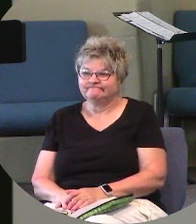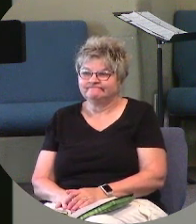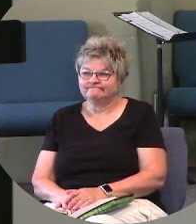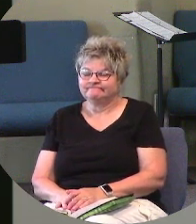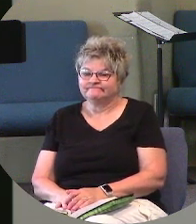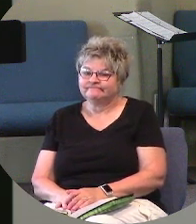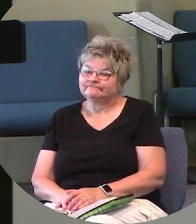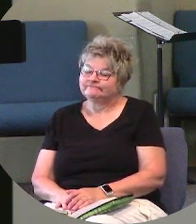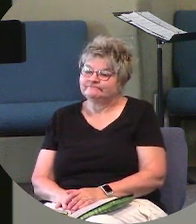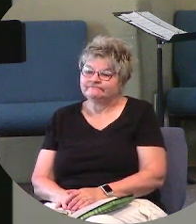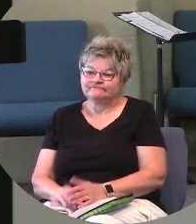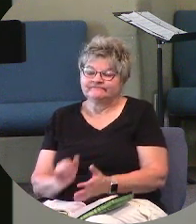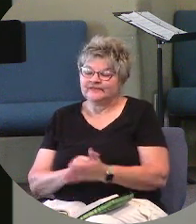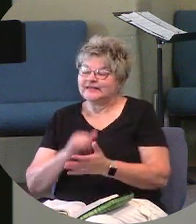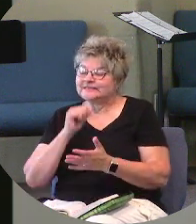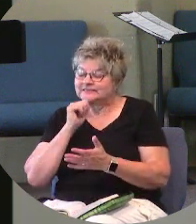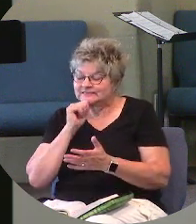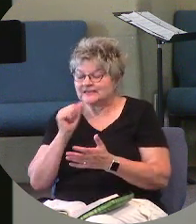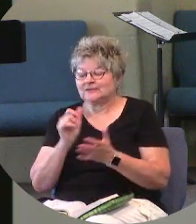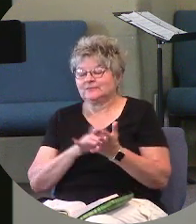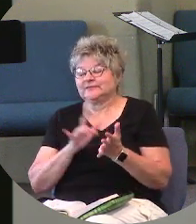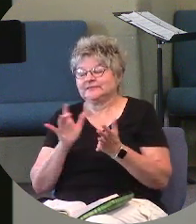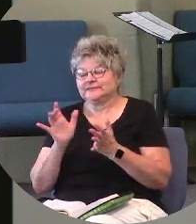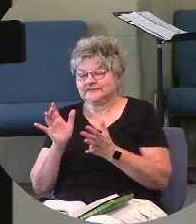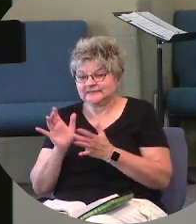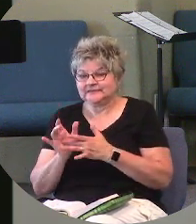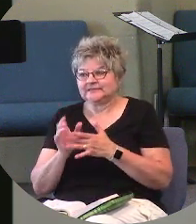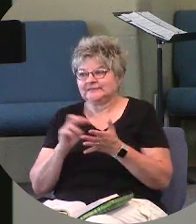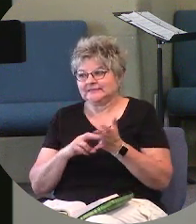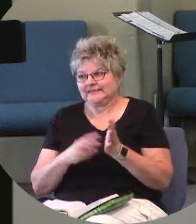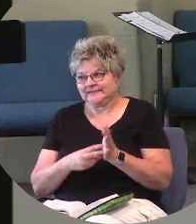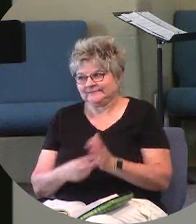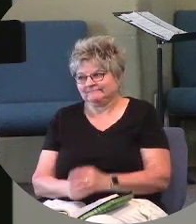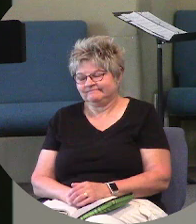And that's not what Jesus intends.